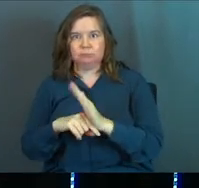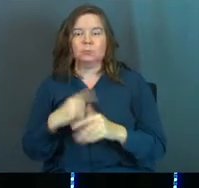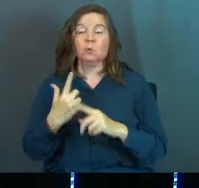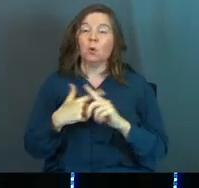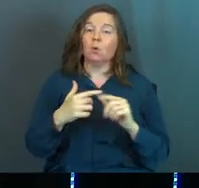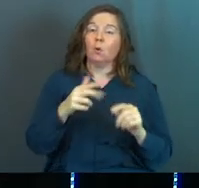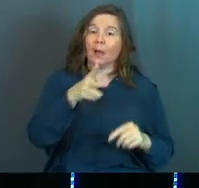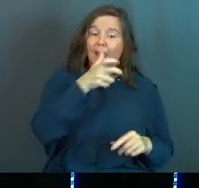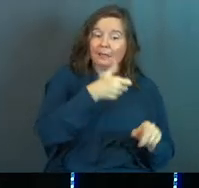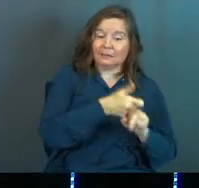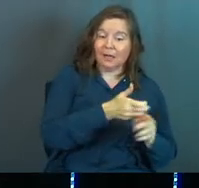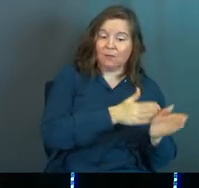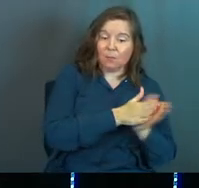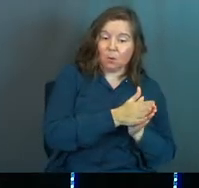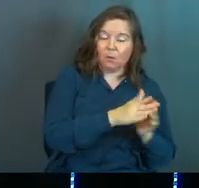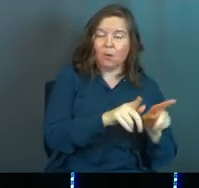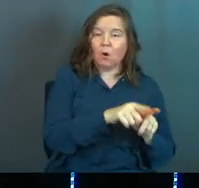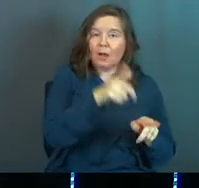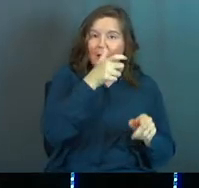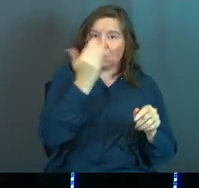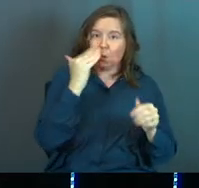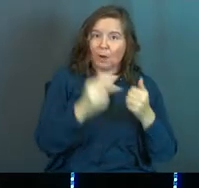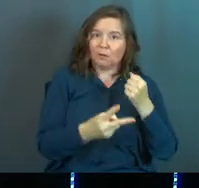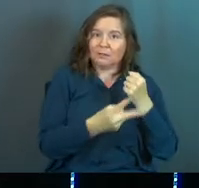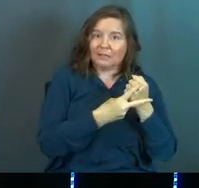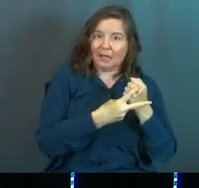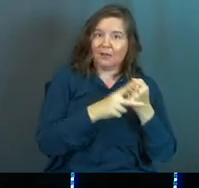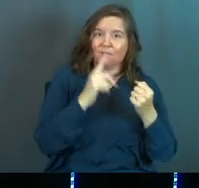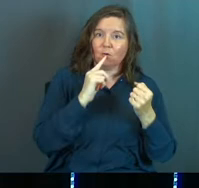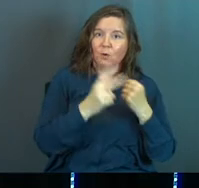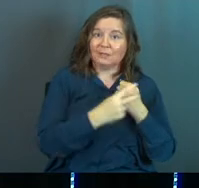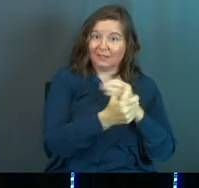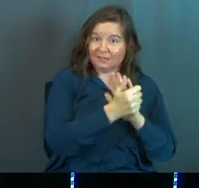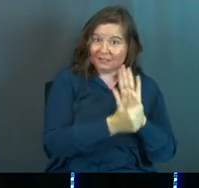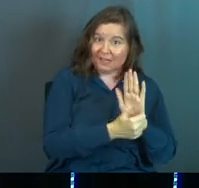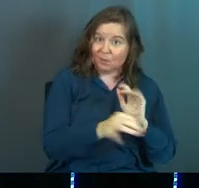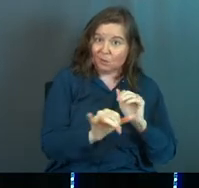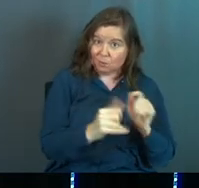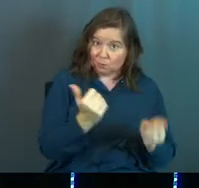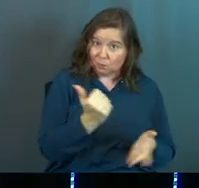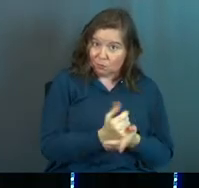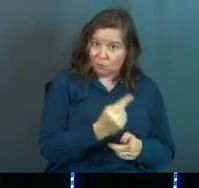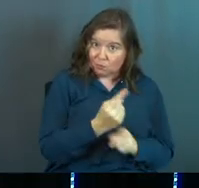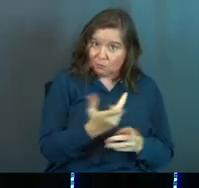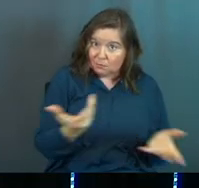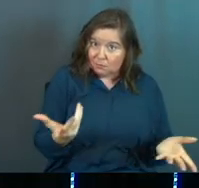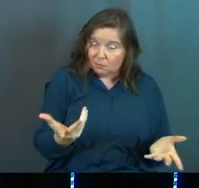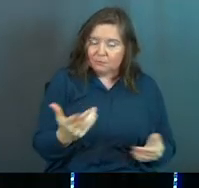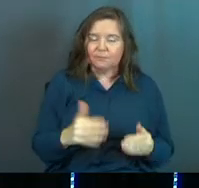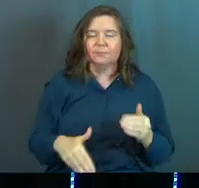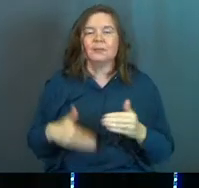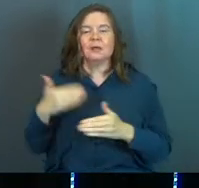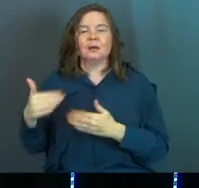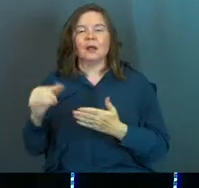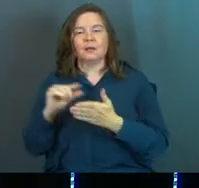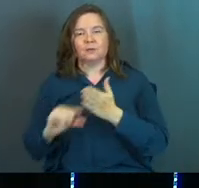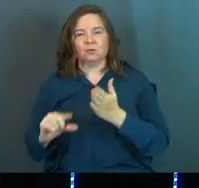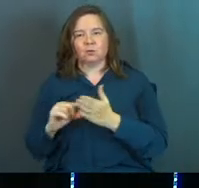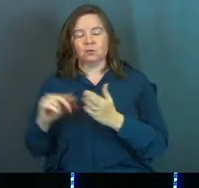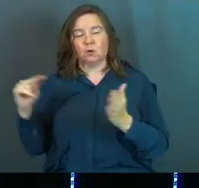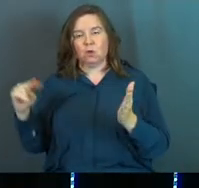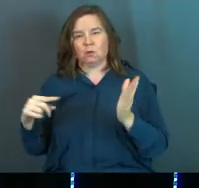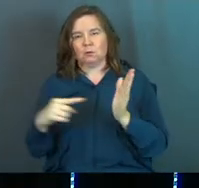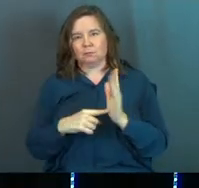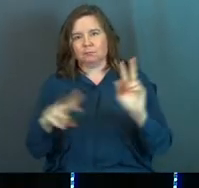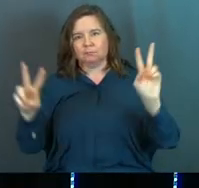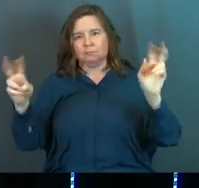are ants self-motivated, but ants know how to save to a savings account. Amen? All right, next verse. Look